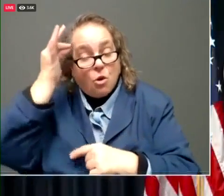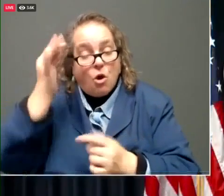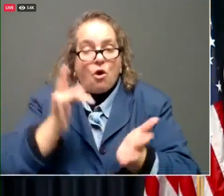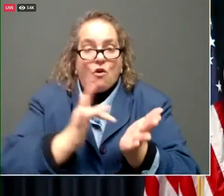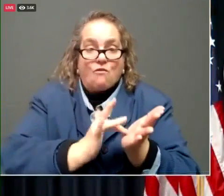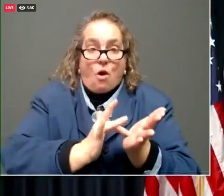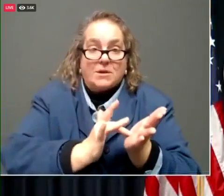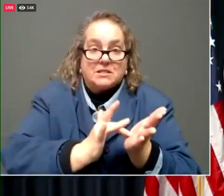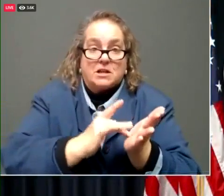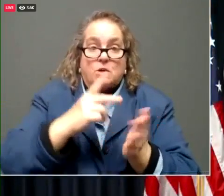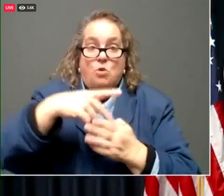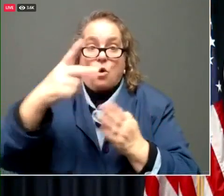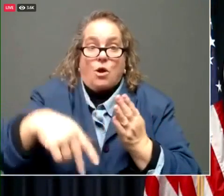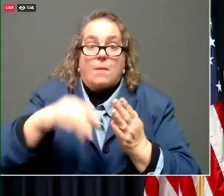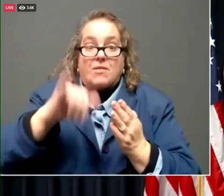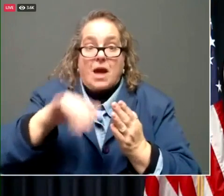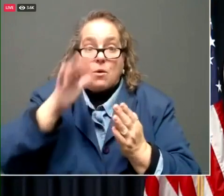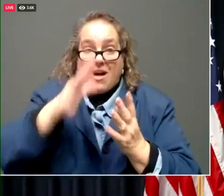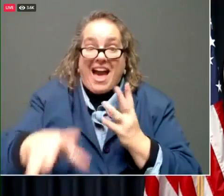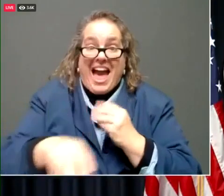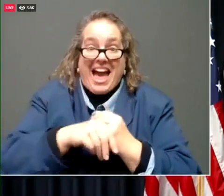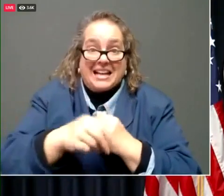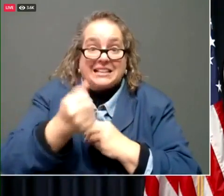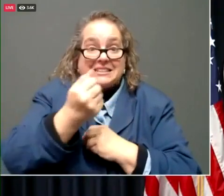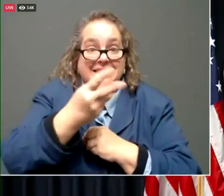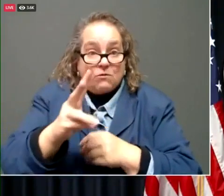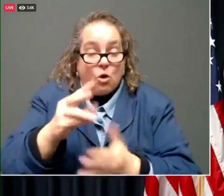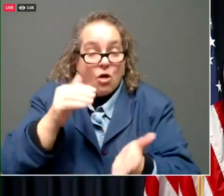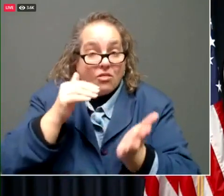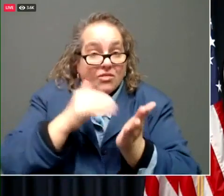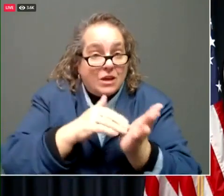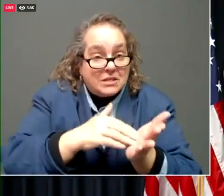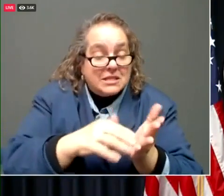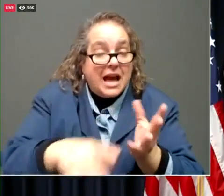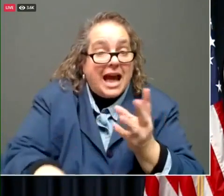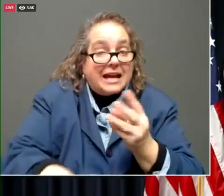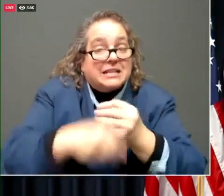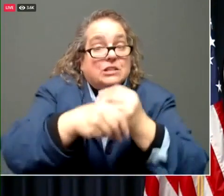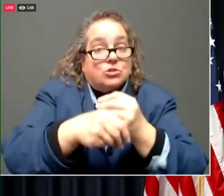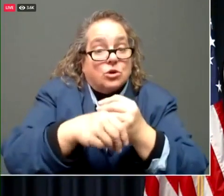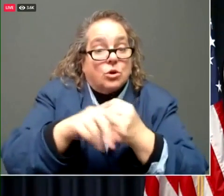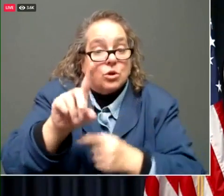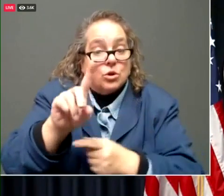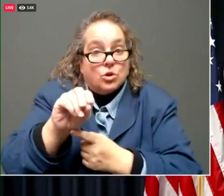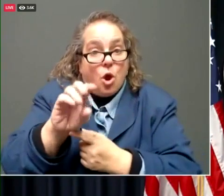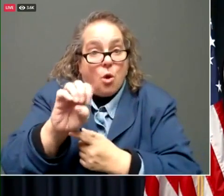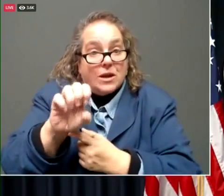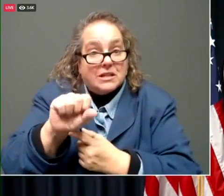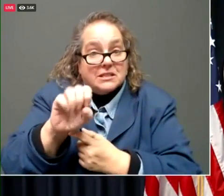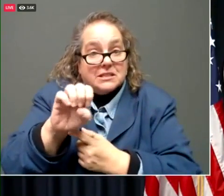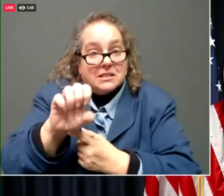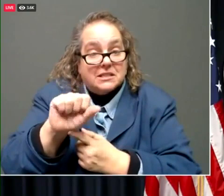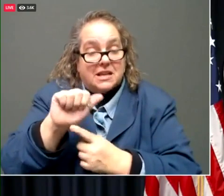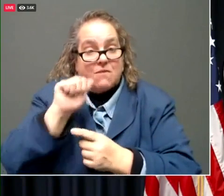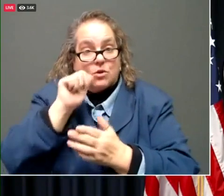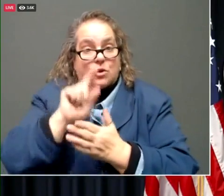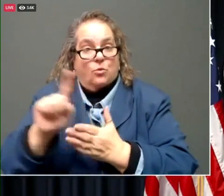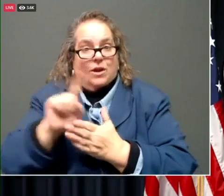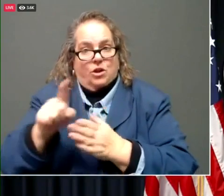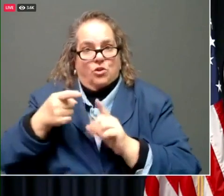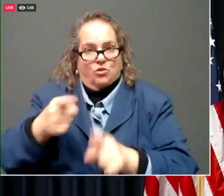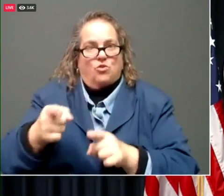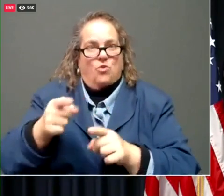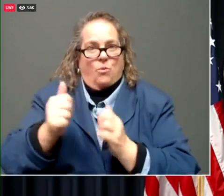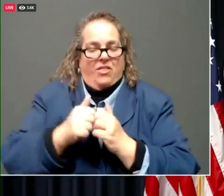going to add several thousand additional doses each week through that program. So we will